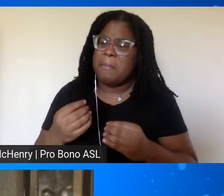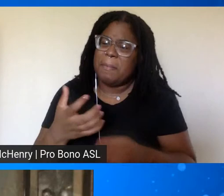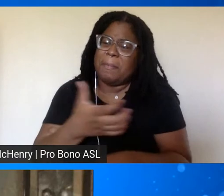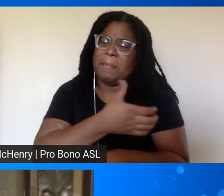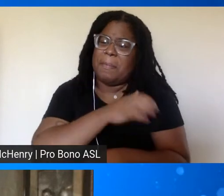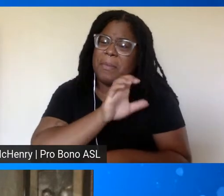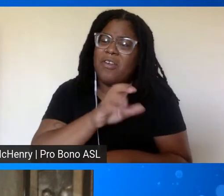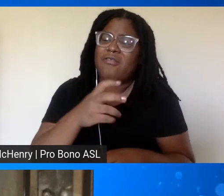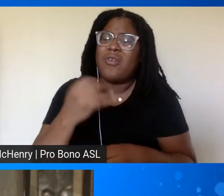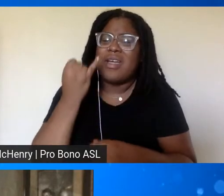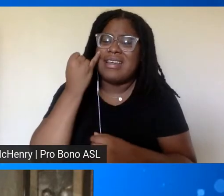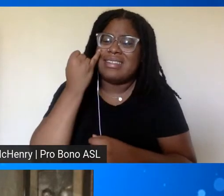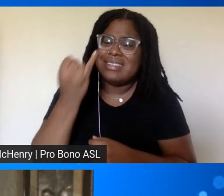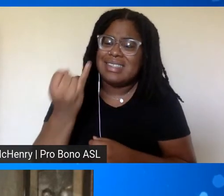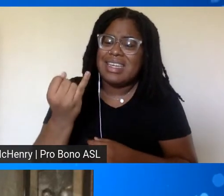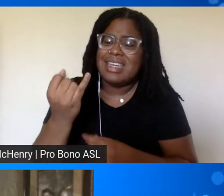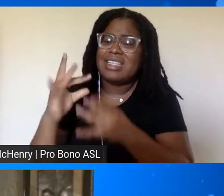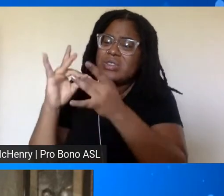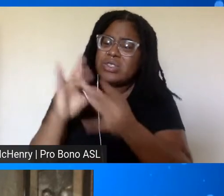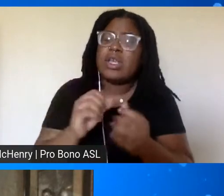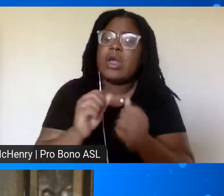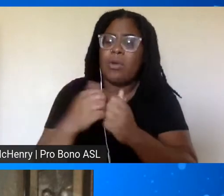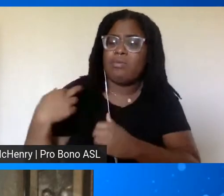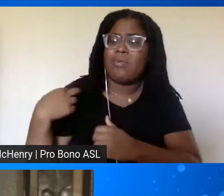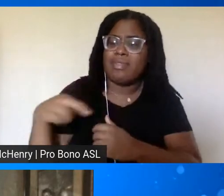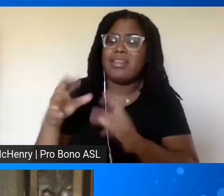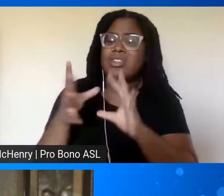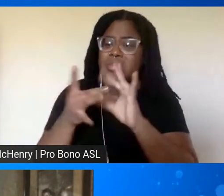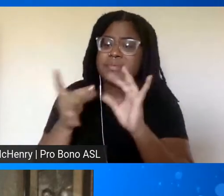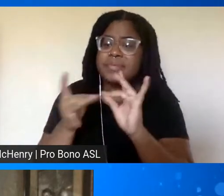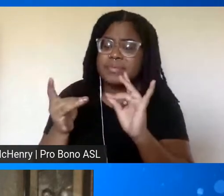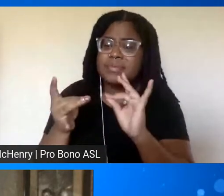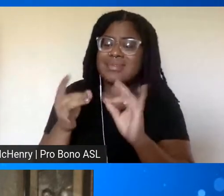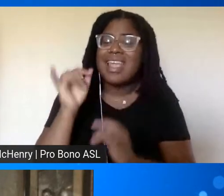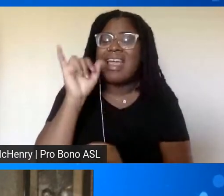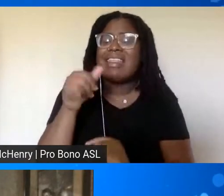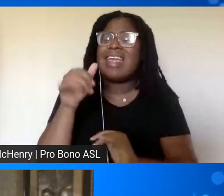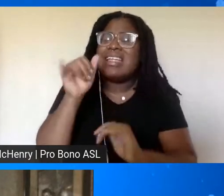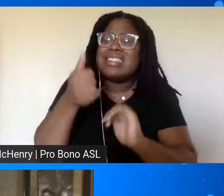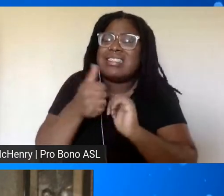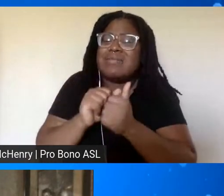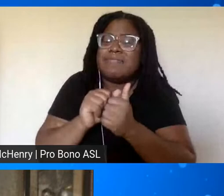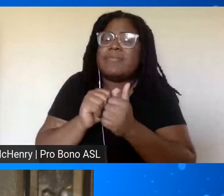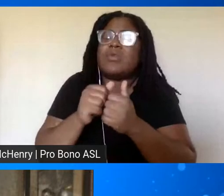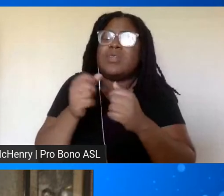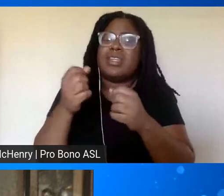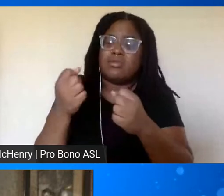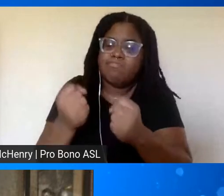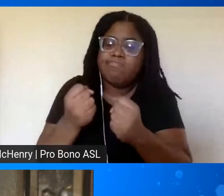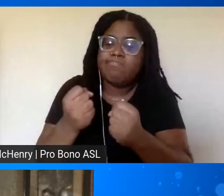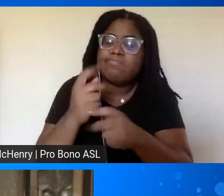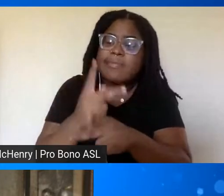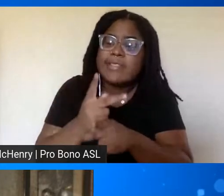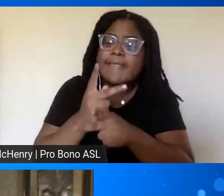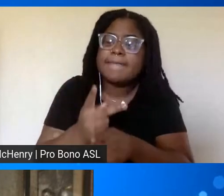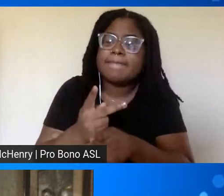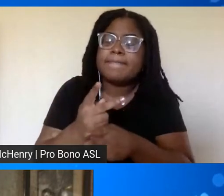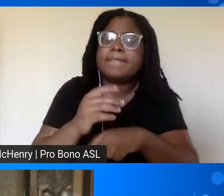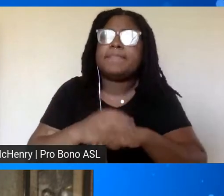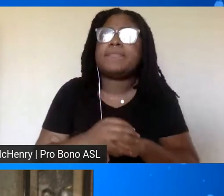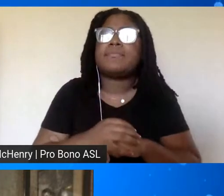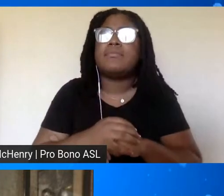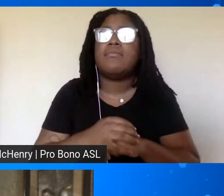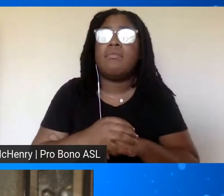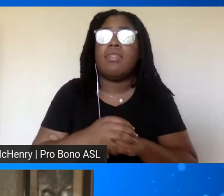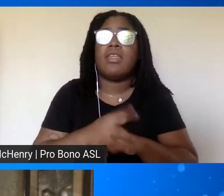uh with the scriptures um and that's what we have to hold tight to um as as